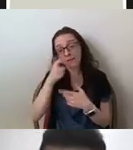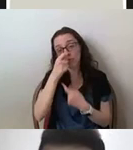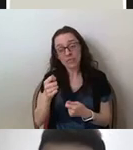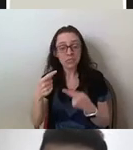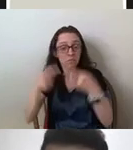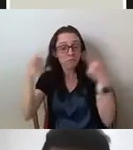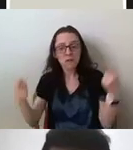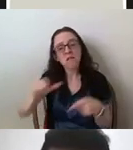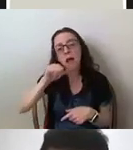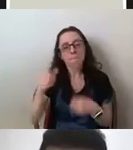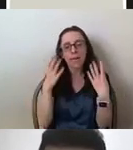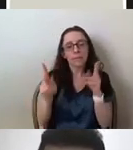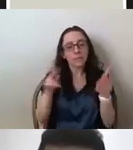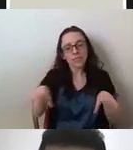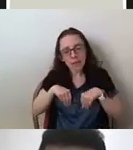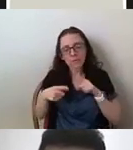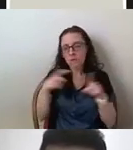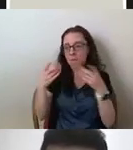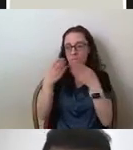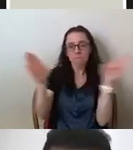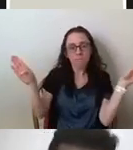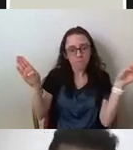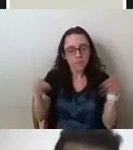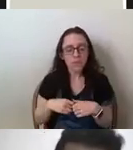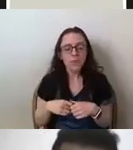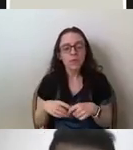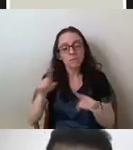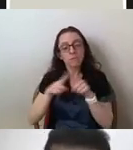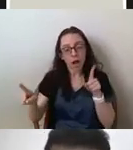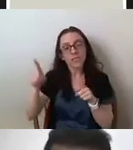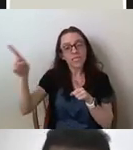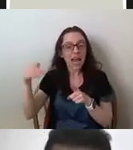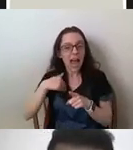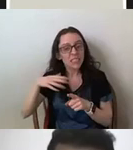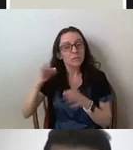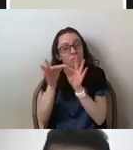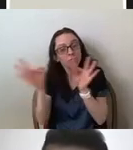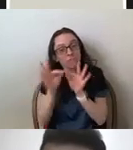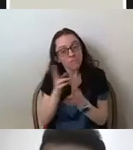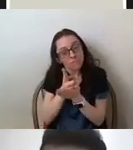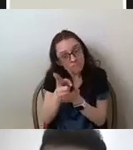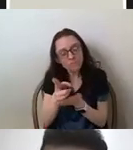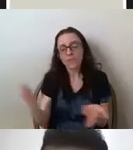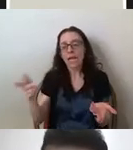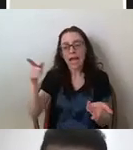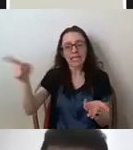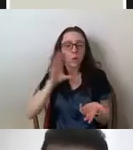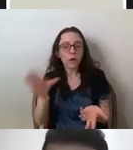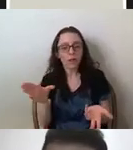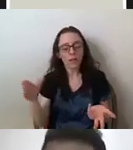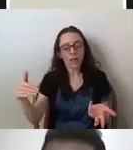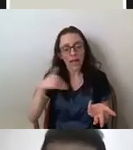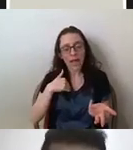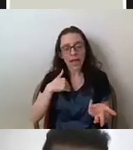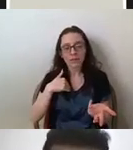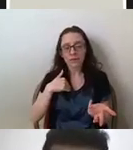accepted by by mainstream thought, but it is epistemic in nature. sort of discards with a lot of the allocative